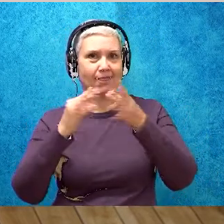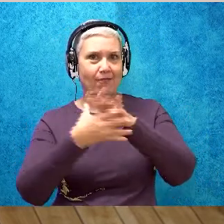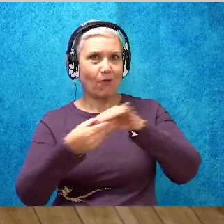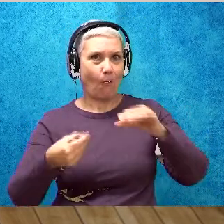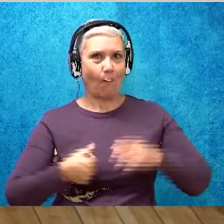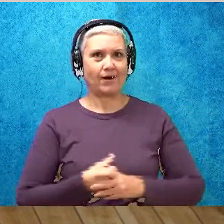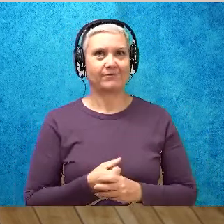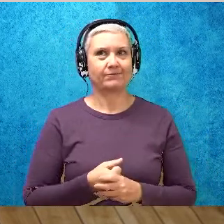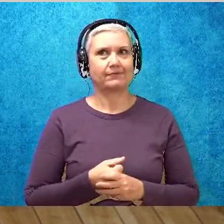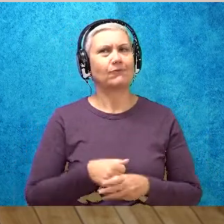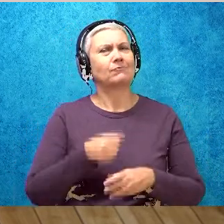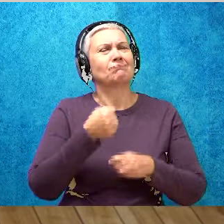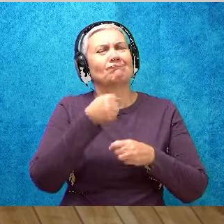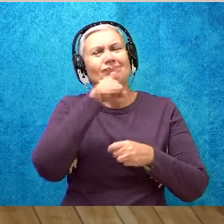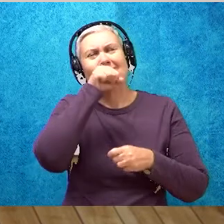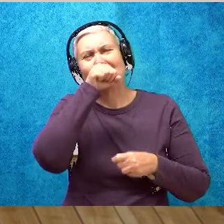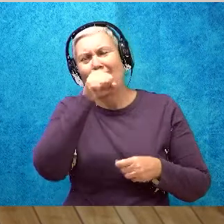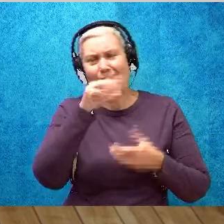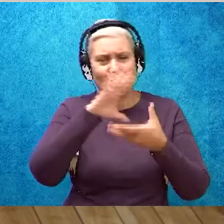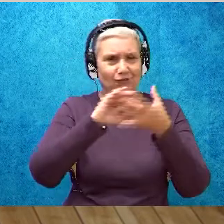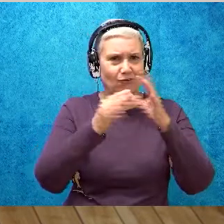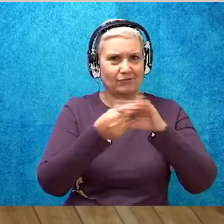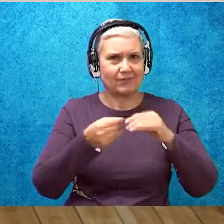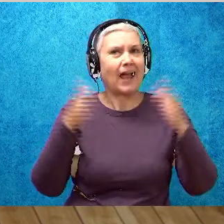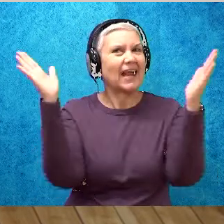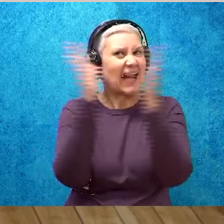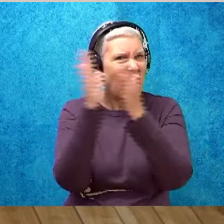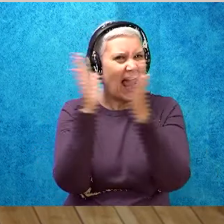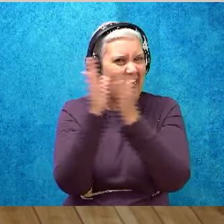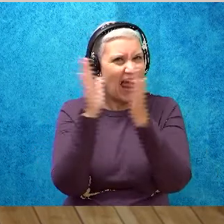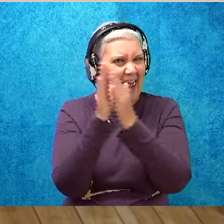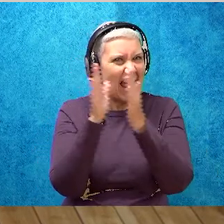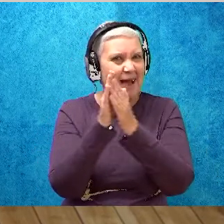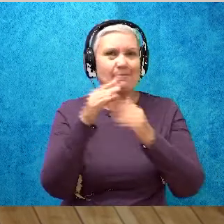We love stories, right? Give me a clap if you love stories.